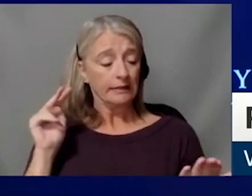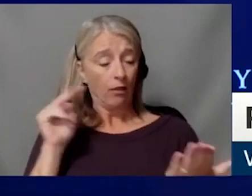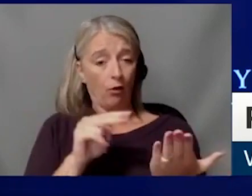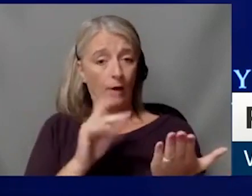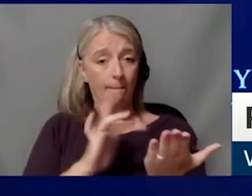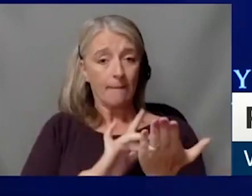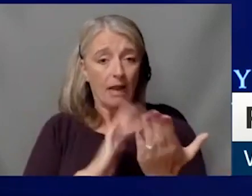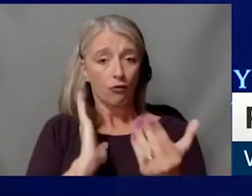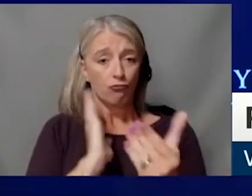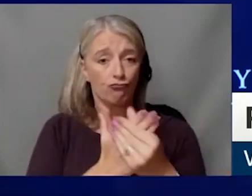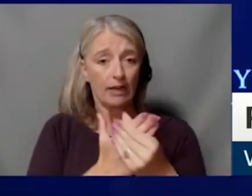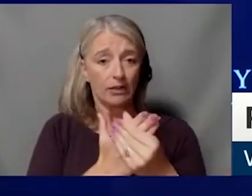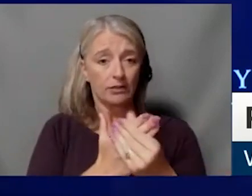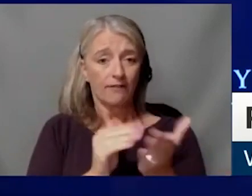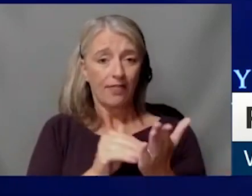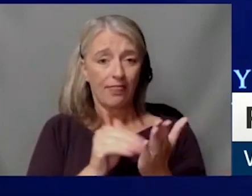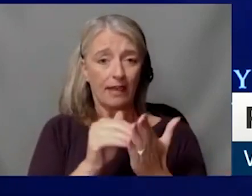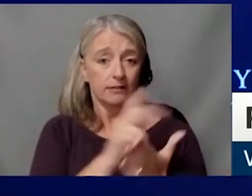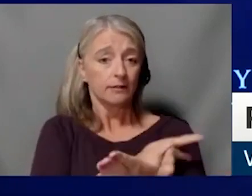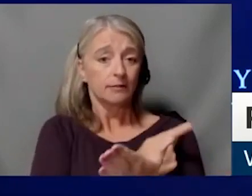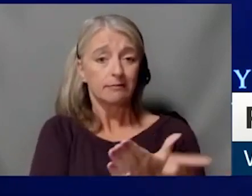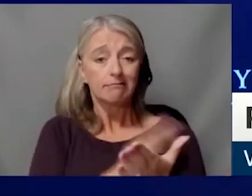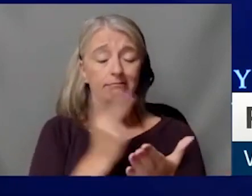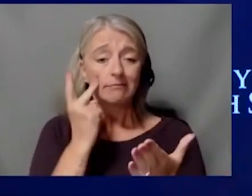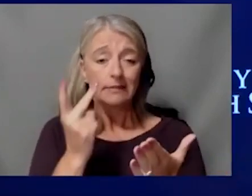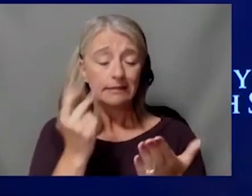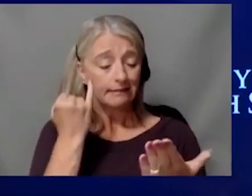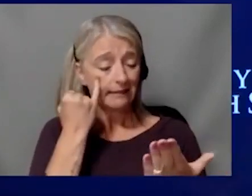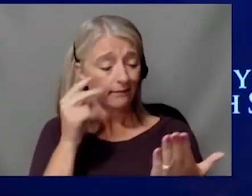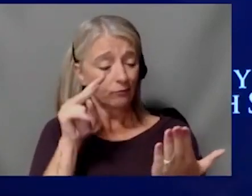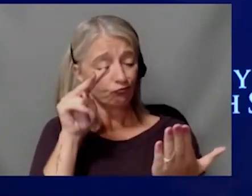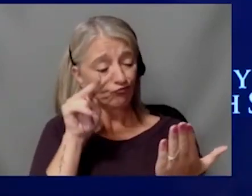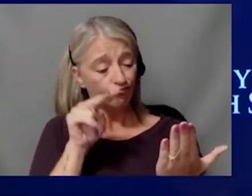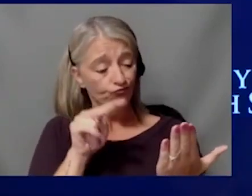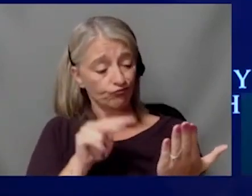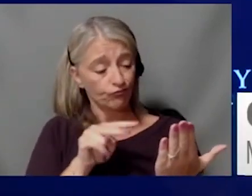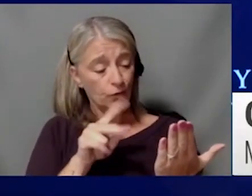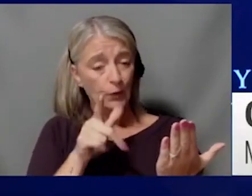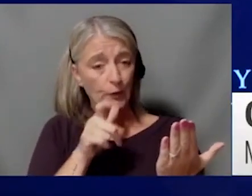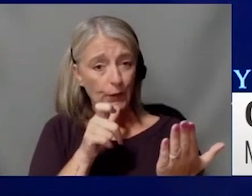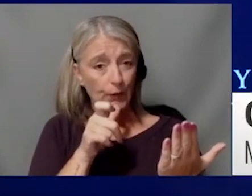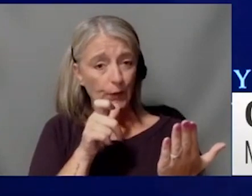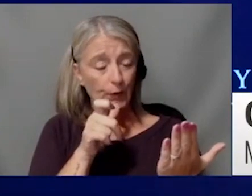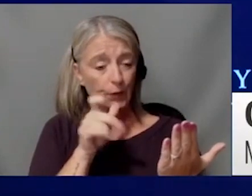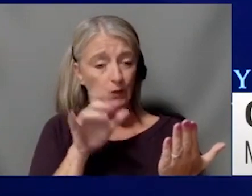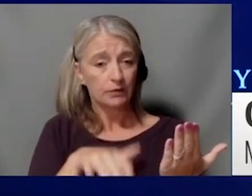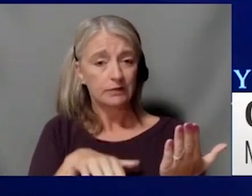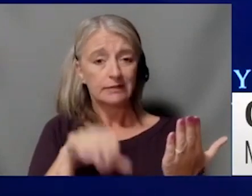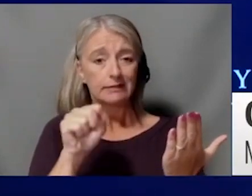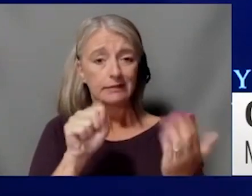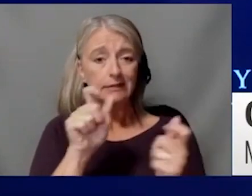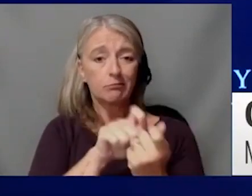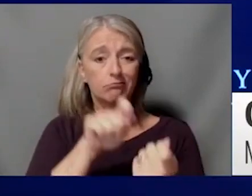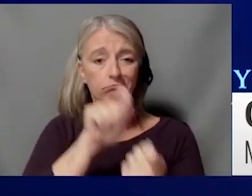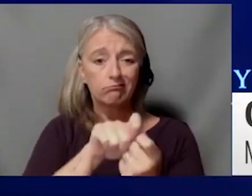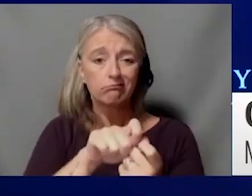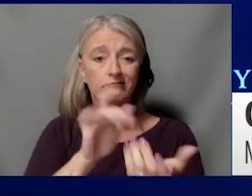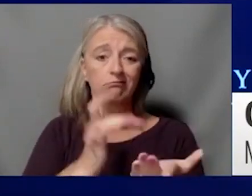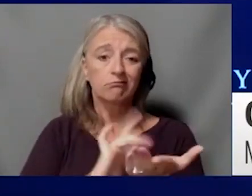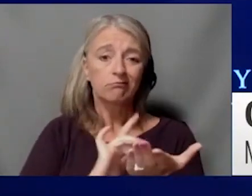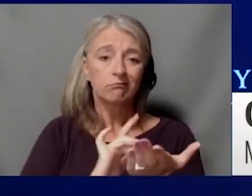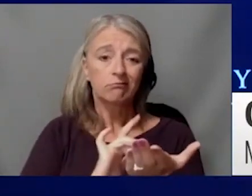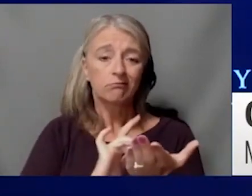and see whether or not those who happen to be taking a certain drug turn out to be doing better.